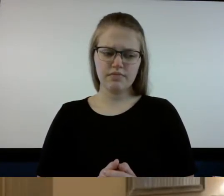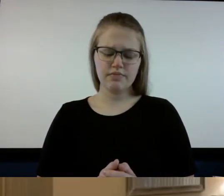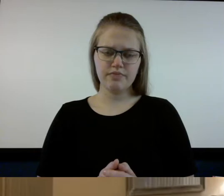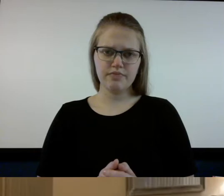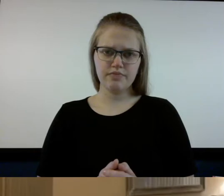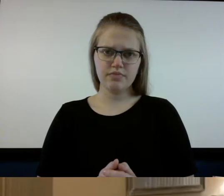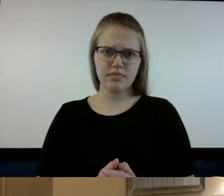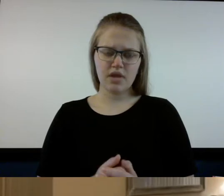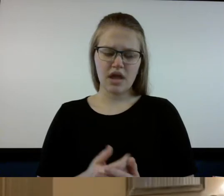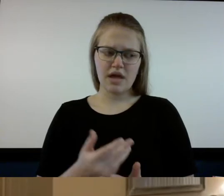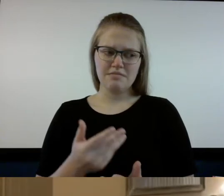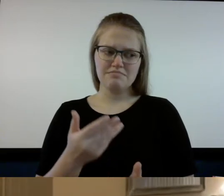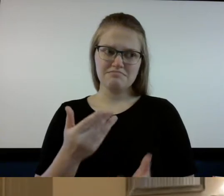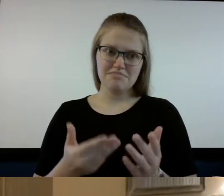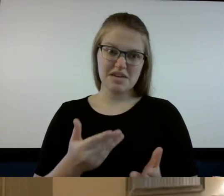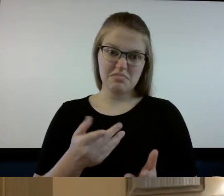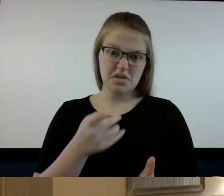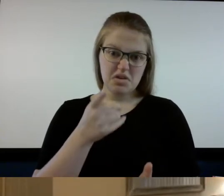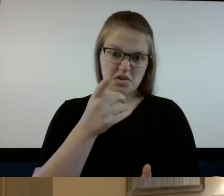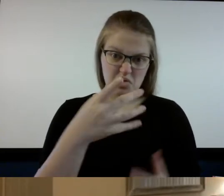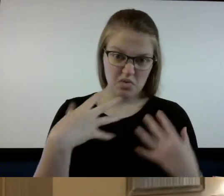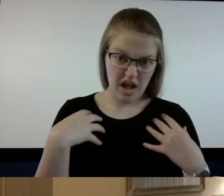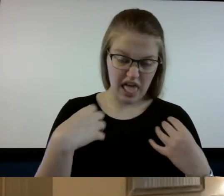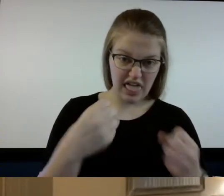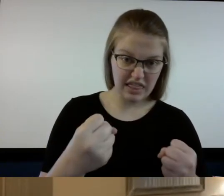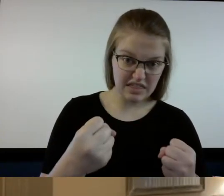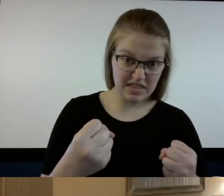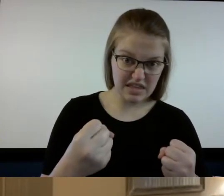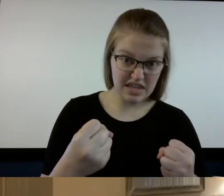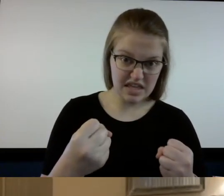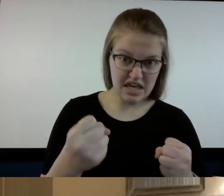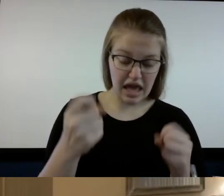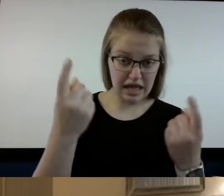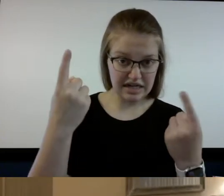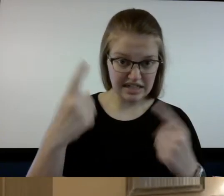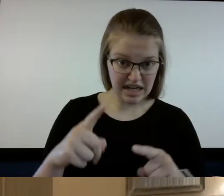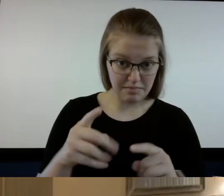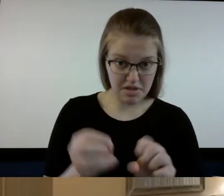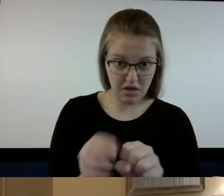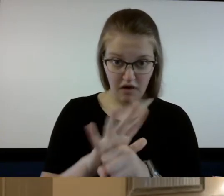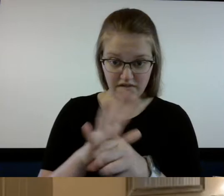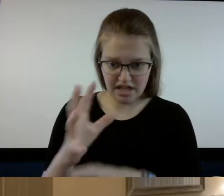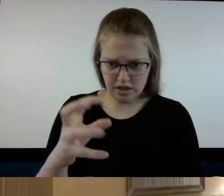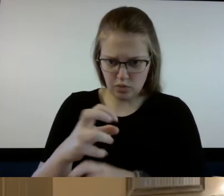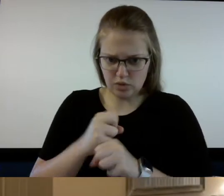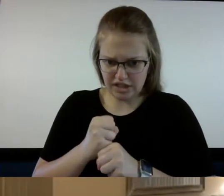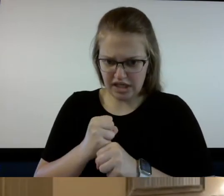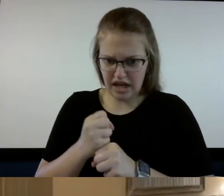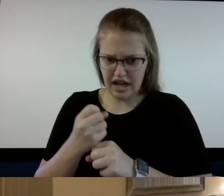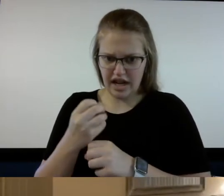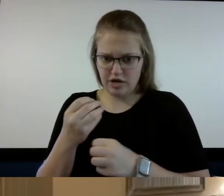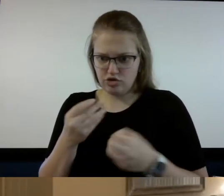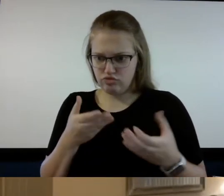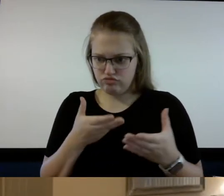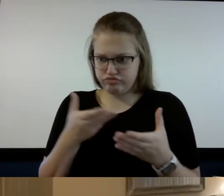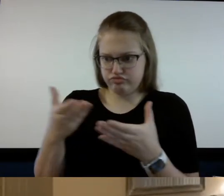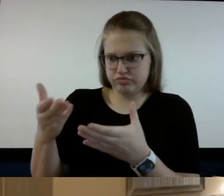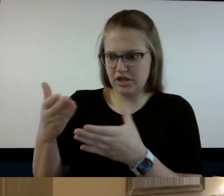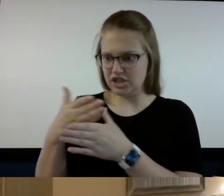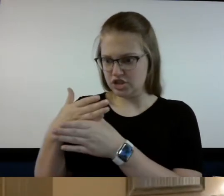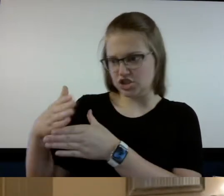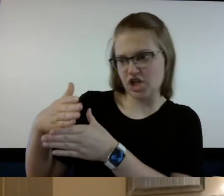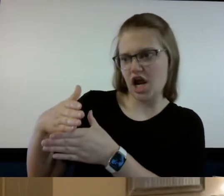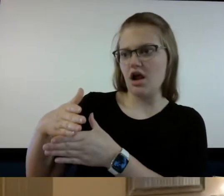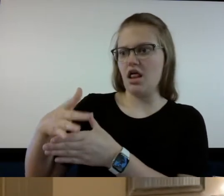that you may be healthy and not even know you have the symptoms but if you pass it to somebody if you pass this to